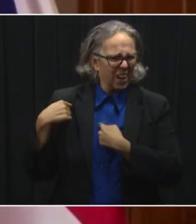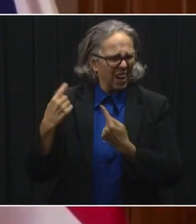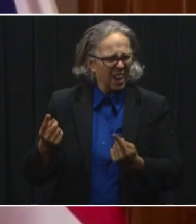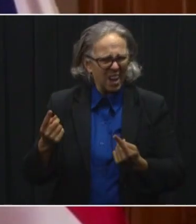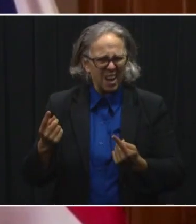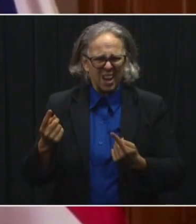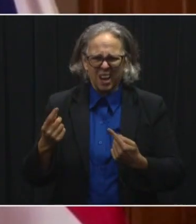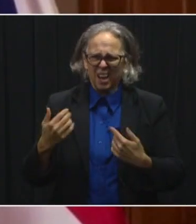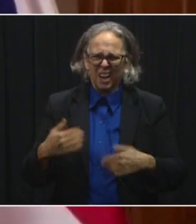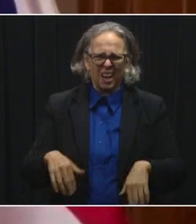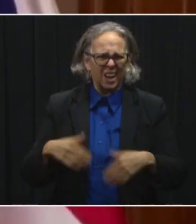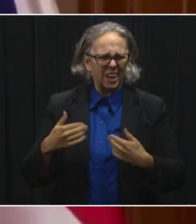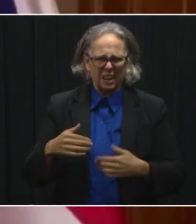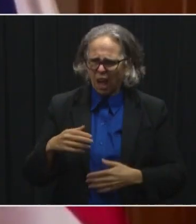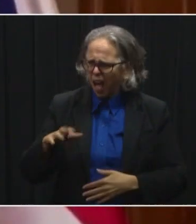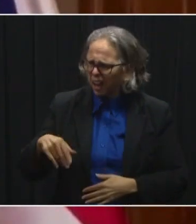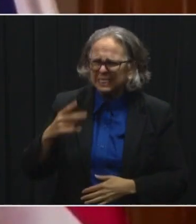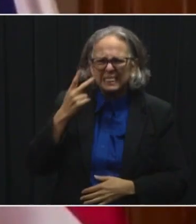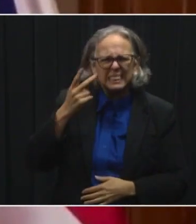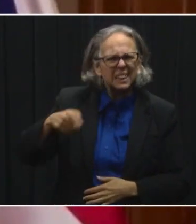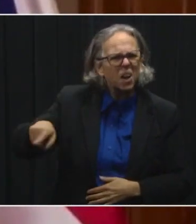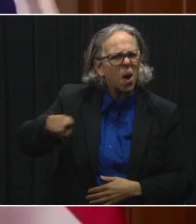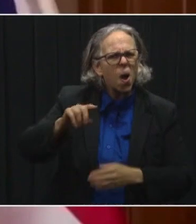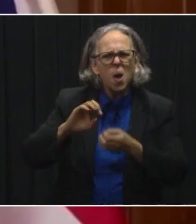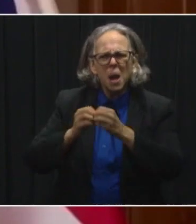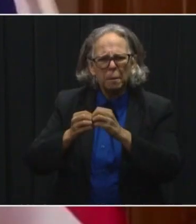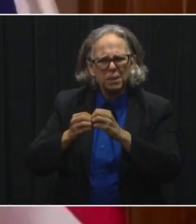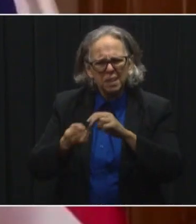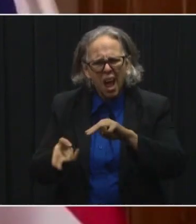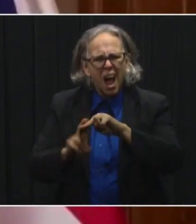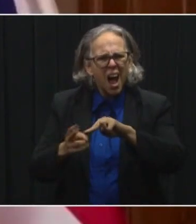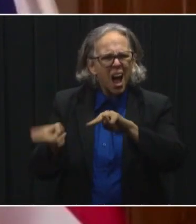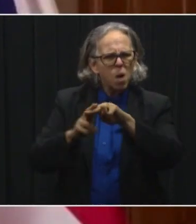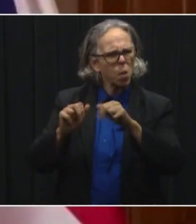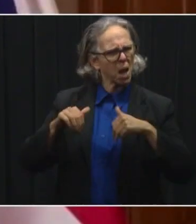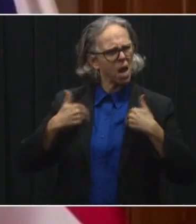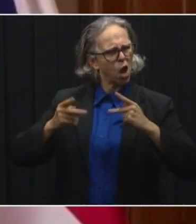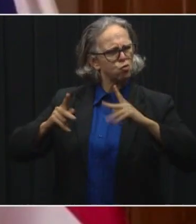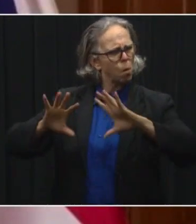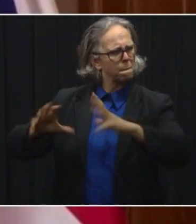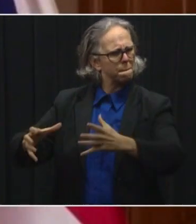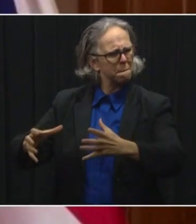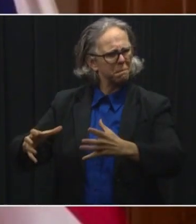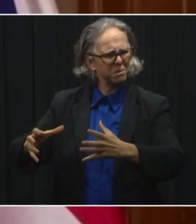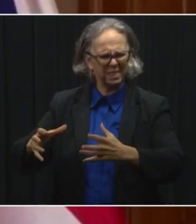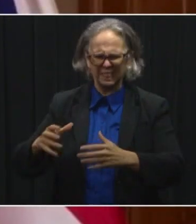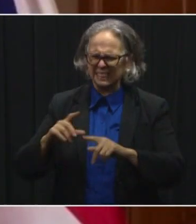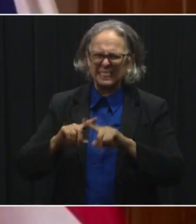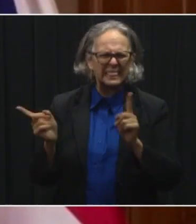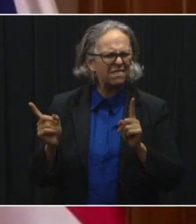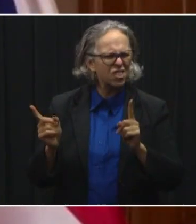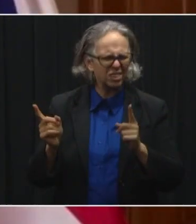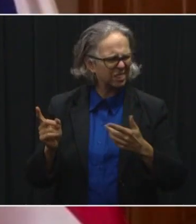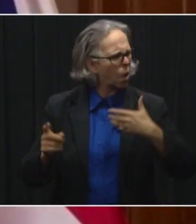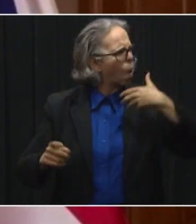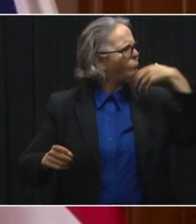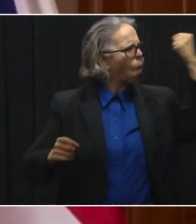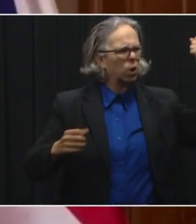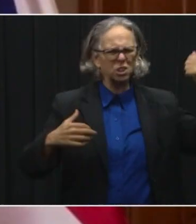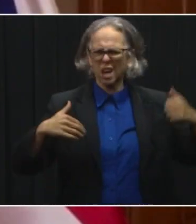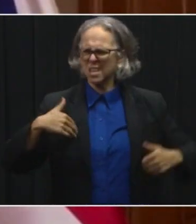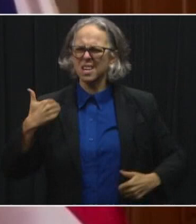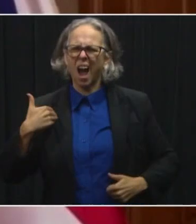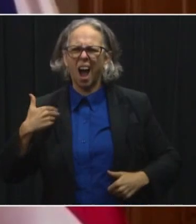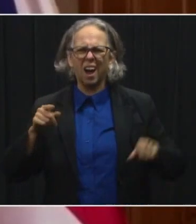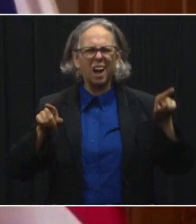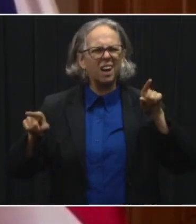going into our hospitals. Uh, the clear difference between these younger Ohioans, the older Ohioans is the rate of vaccination, and we'll talk about that in